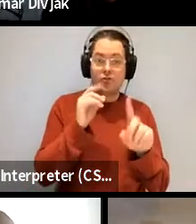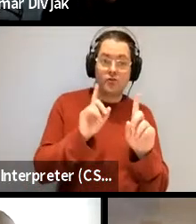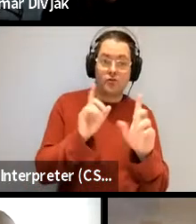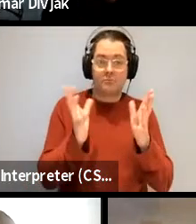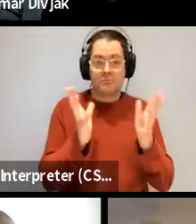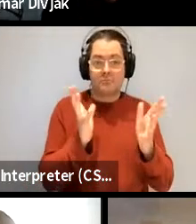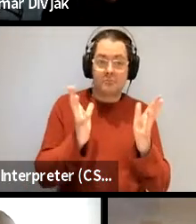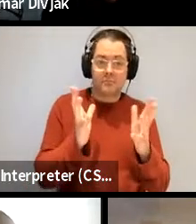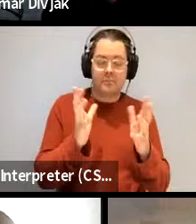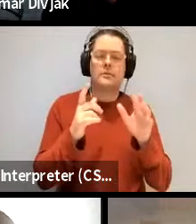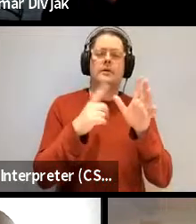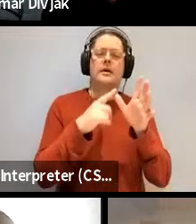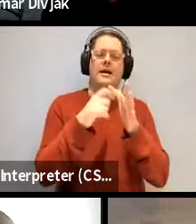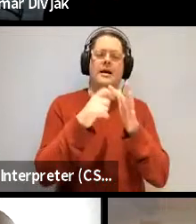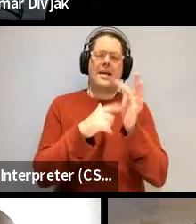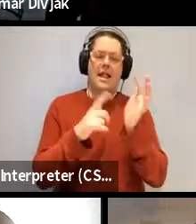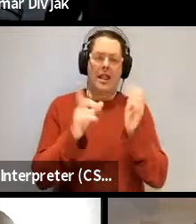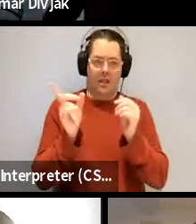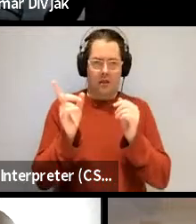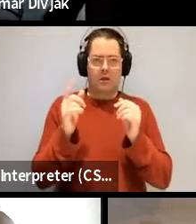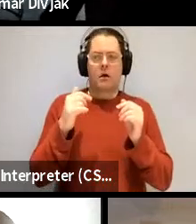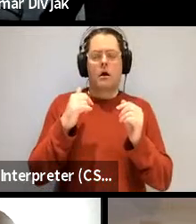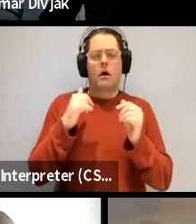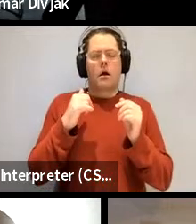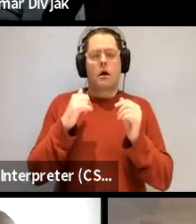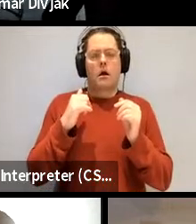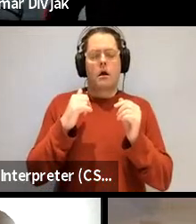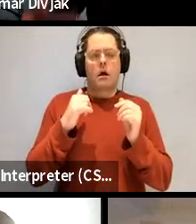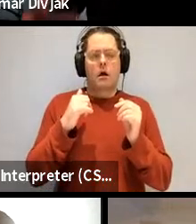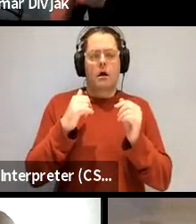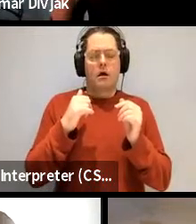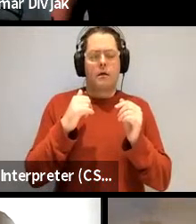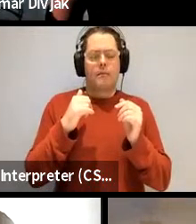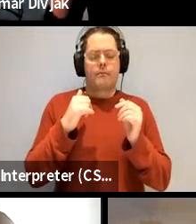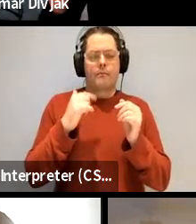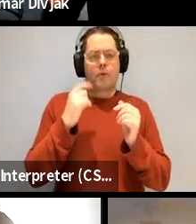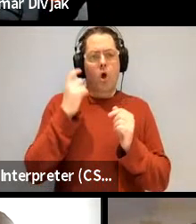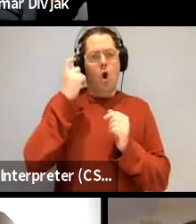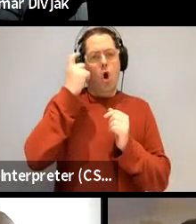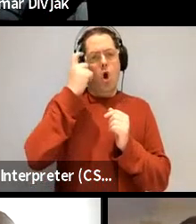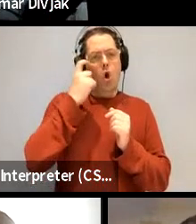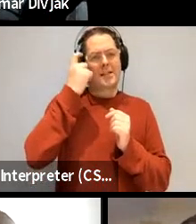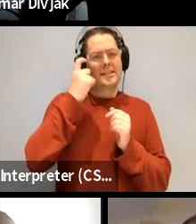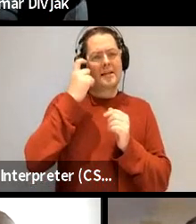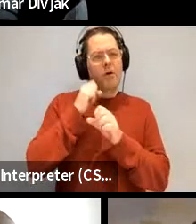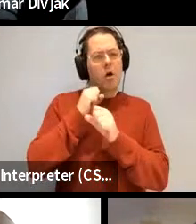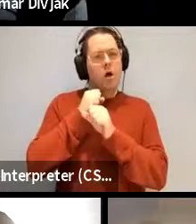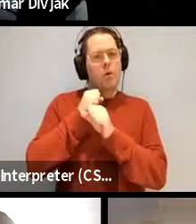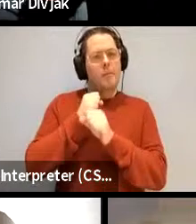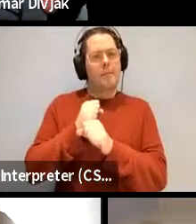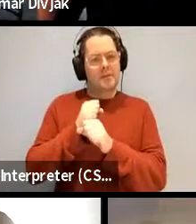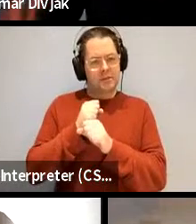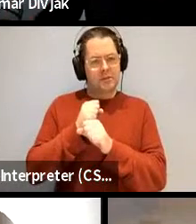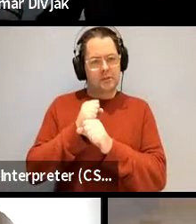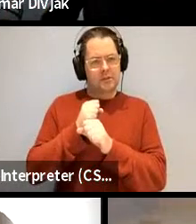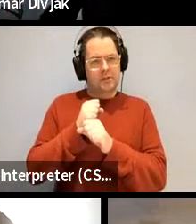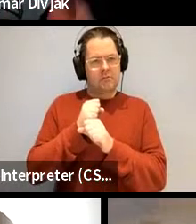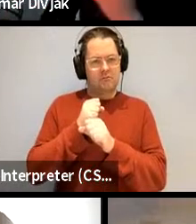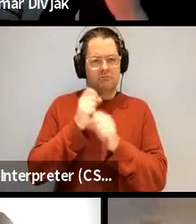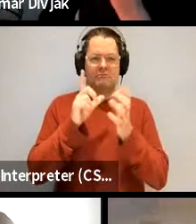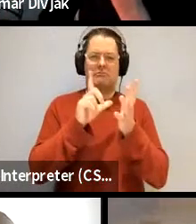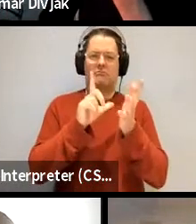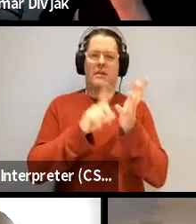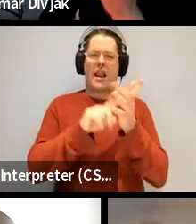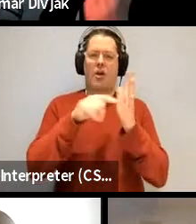i would say the the cognitive commitment doesn't doesn't um it's not an it's not an assumption it's a it's a